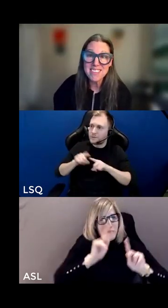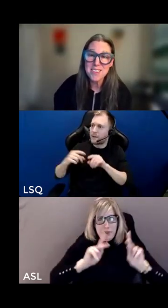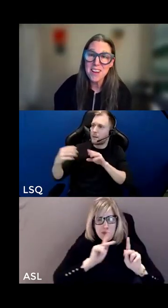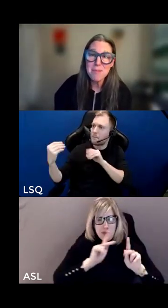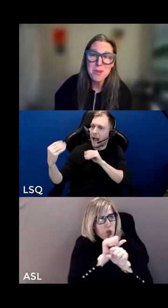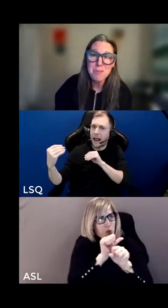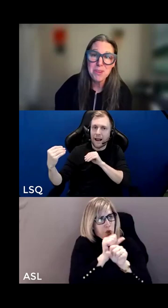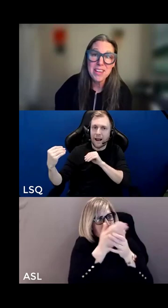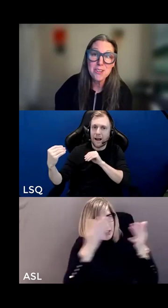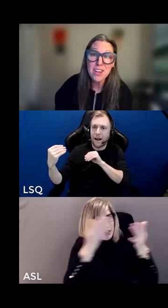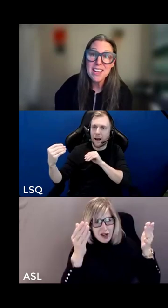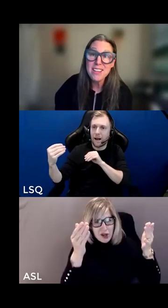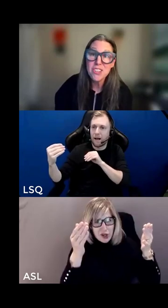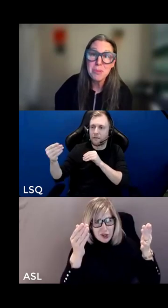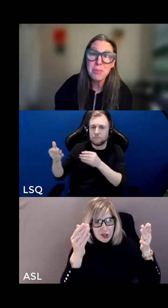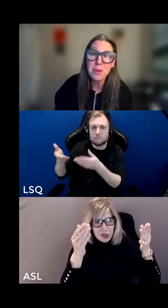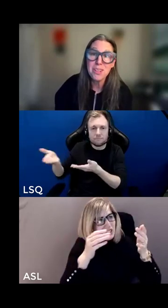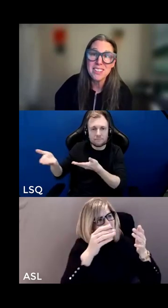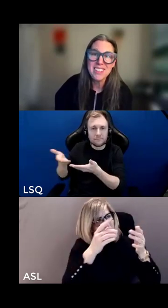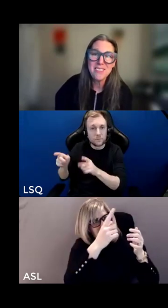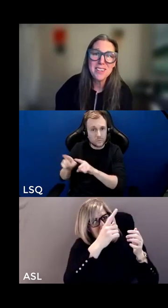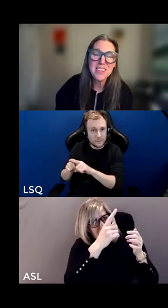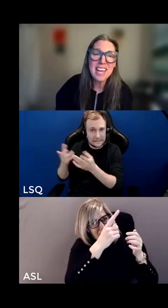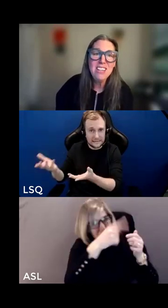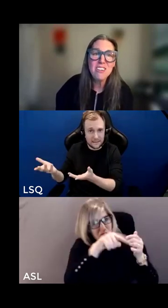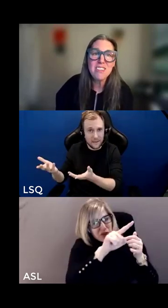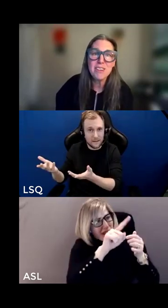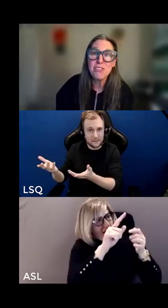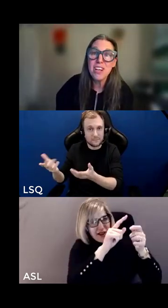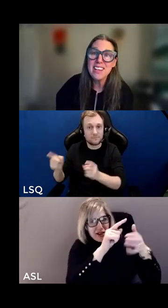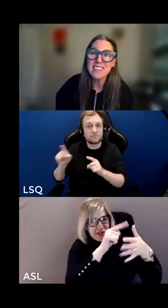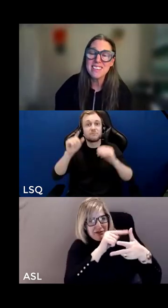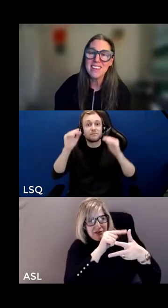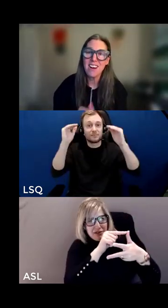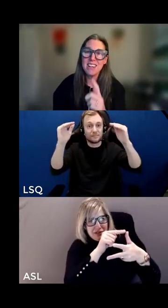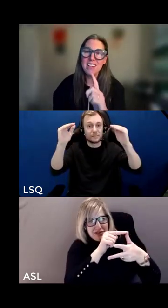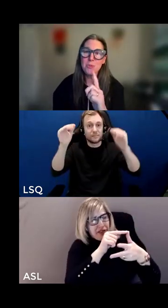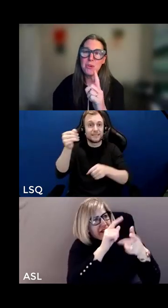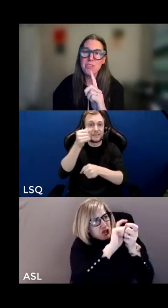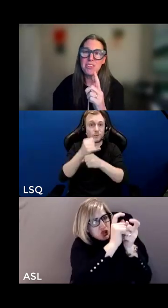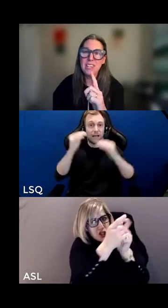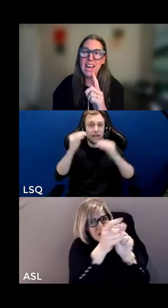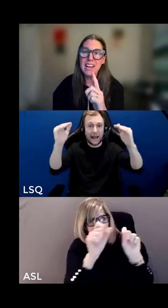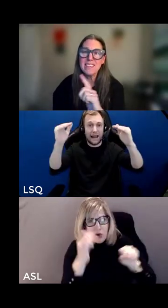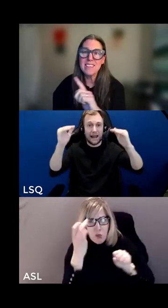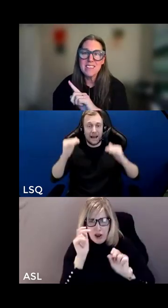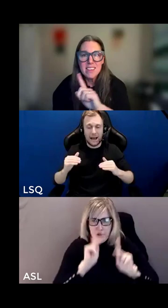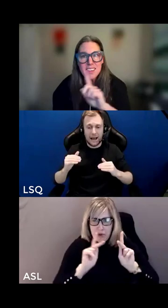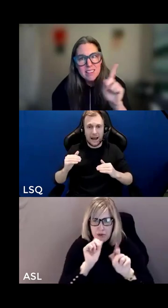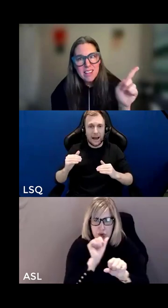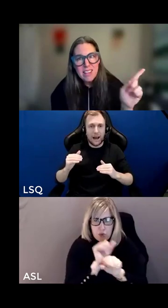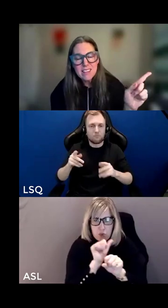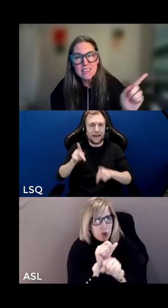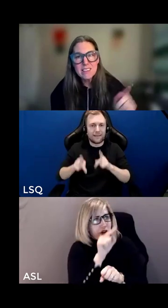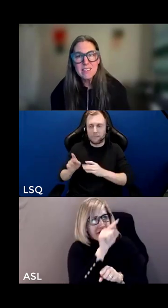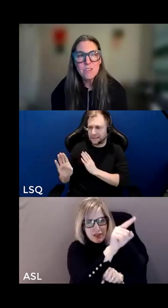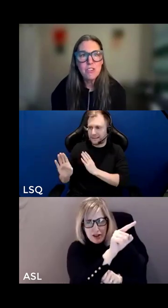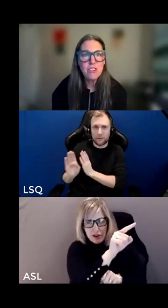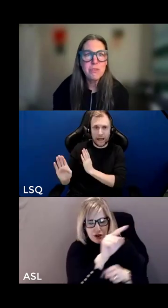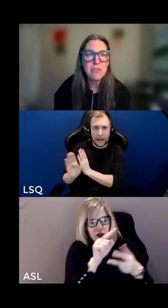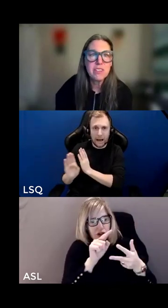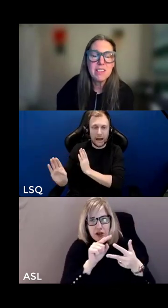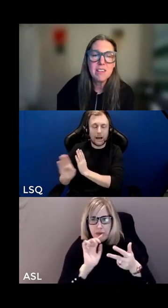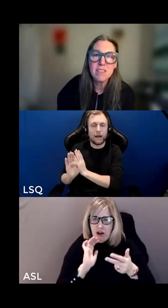persons these are not immutable they are changeable we are the agents of change our interpersonal actions taken